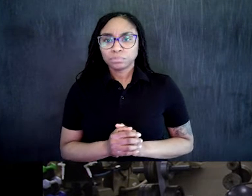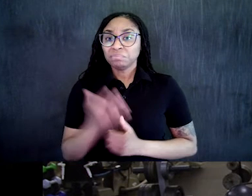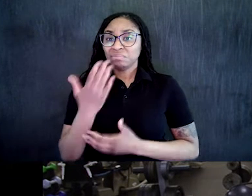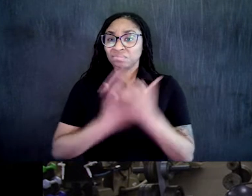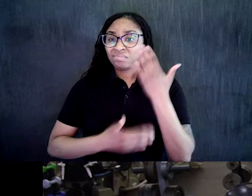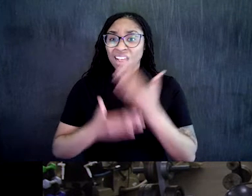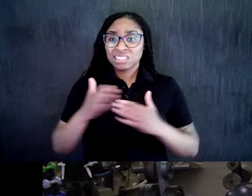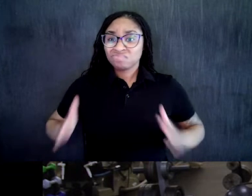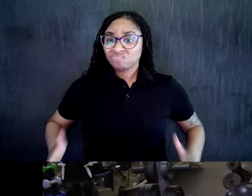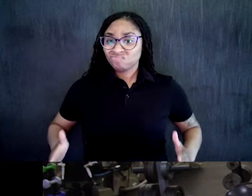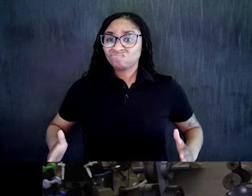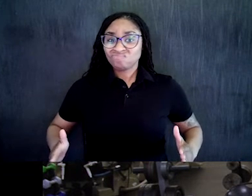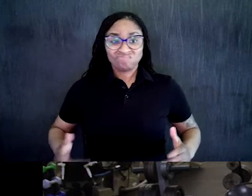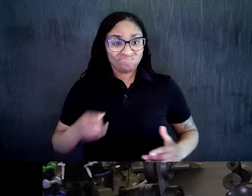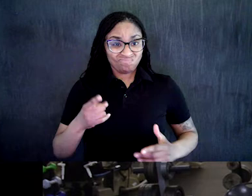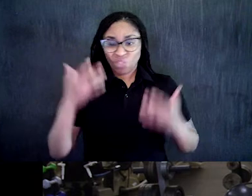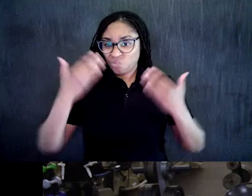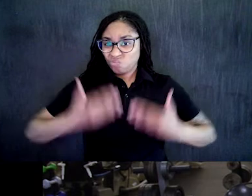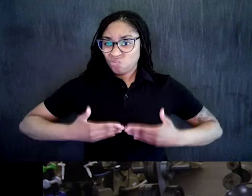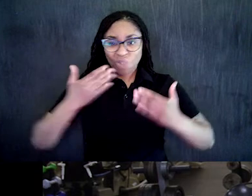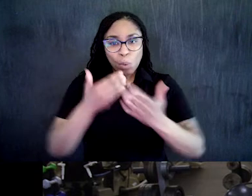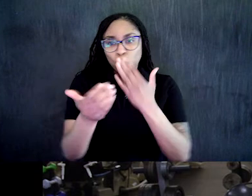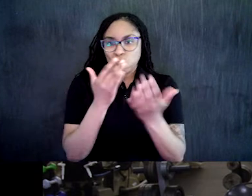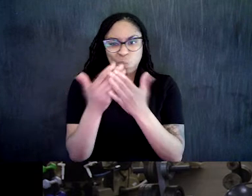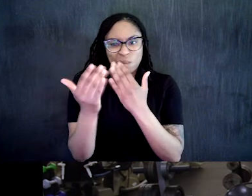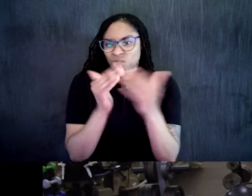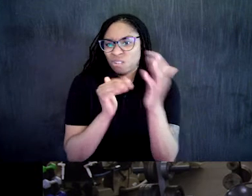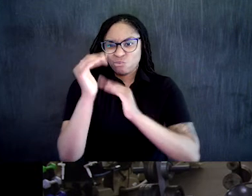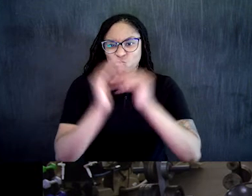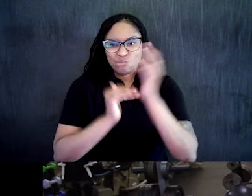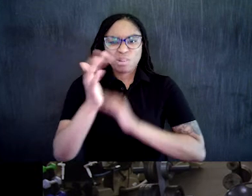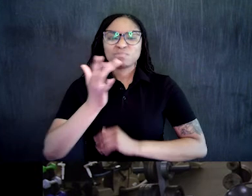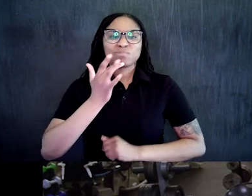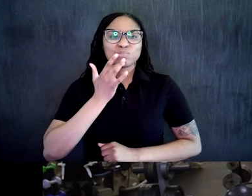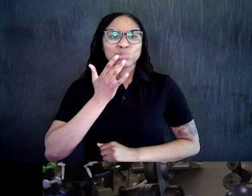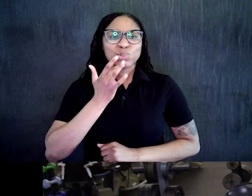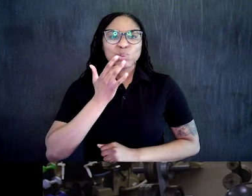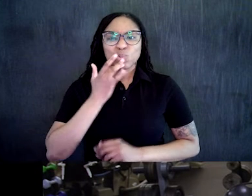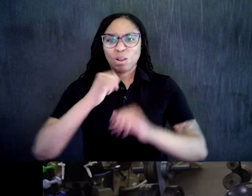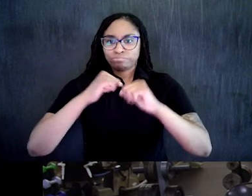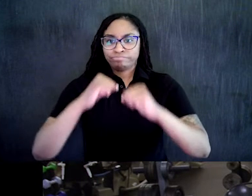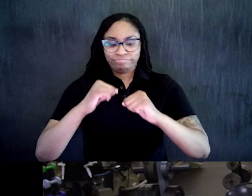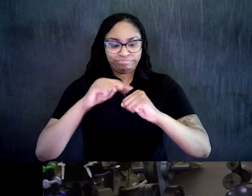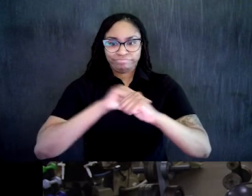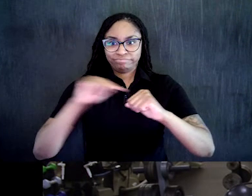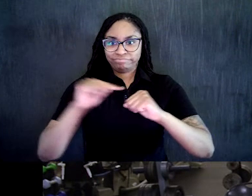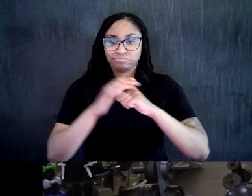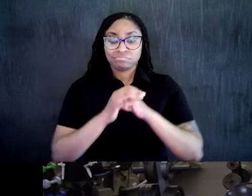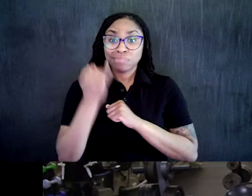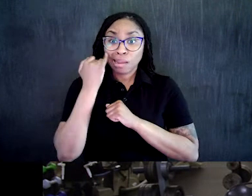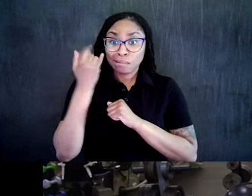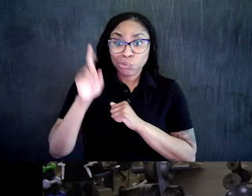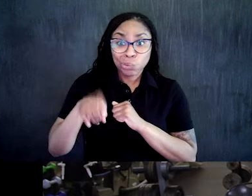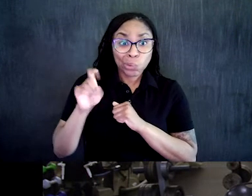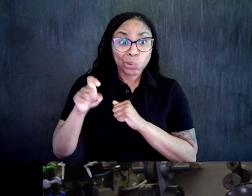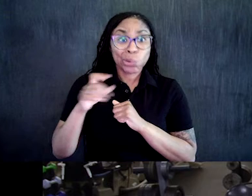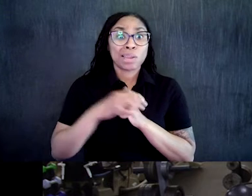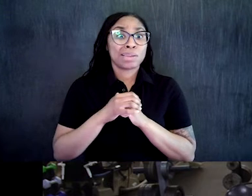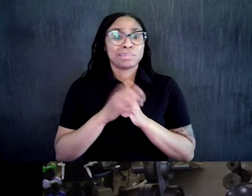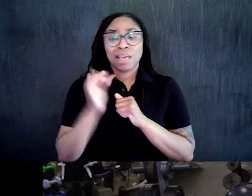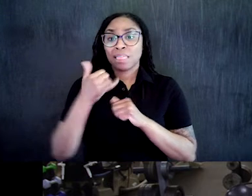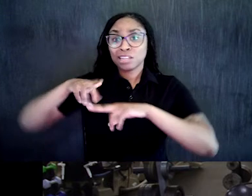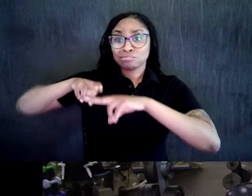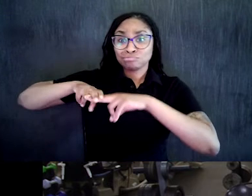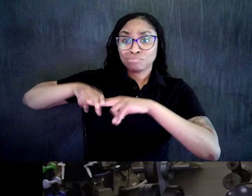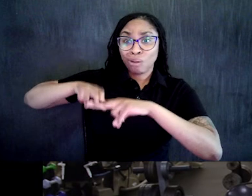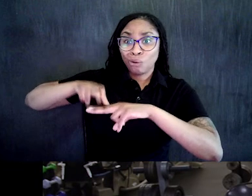countertop, whatever you have available to you. Well, we're going to start standing and then we're going to move to lying down on the floor. So if you have a mat or